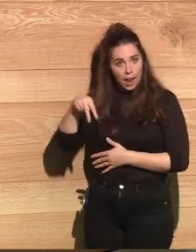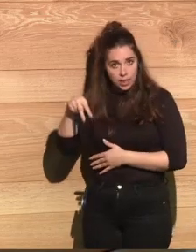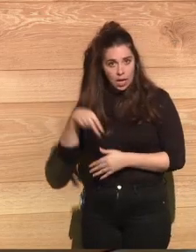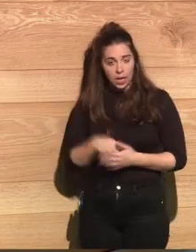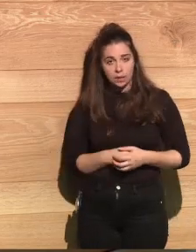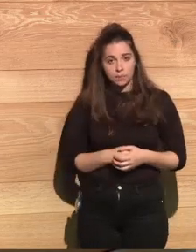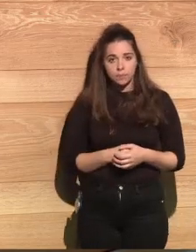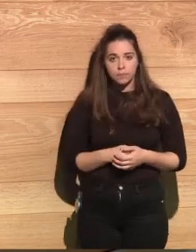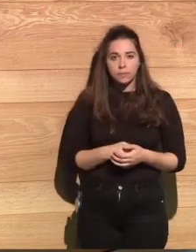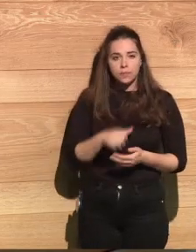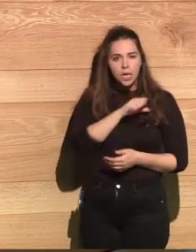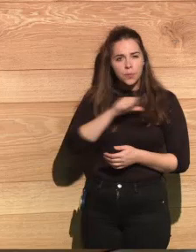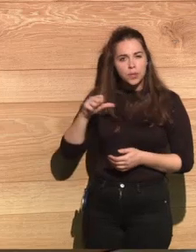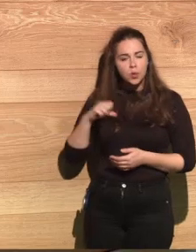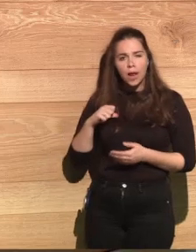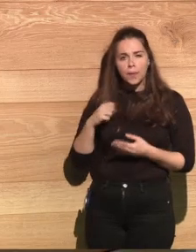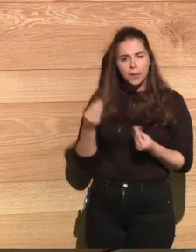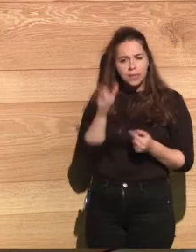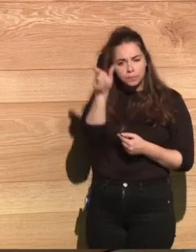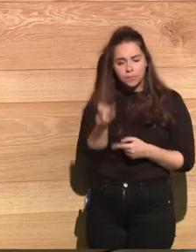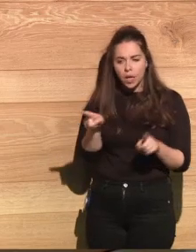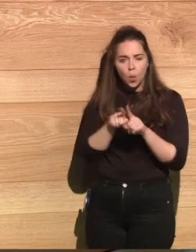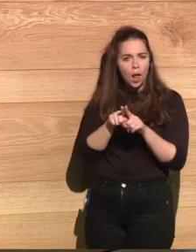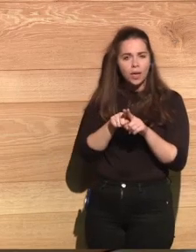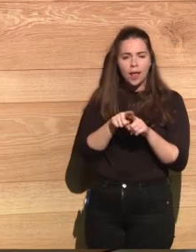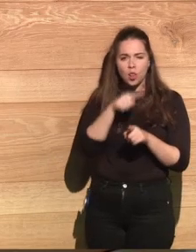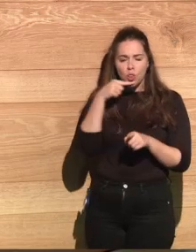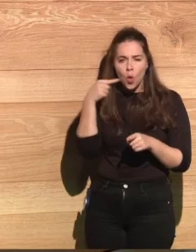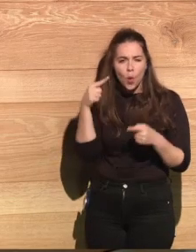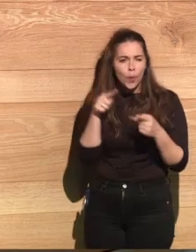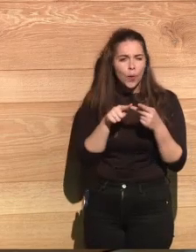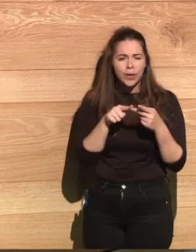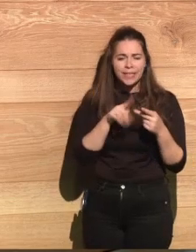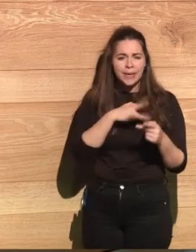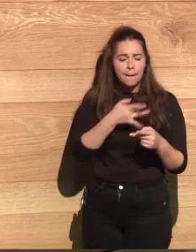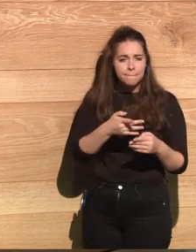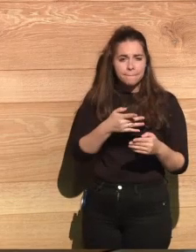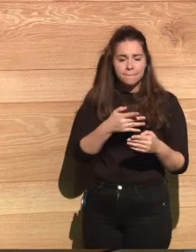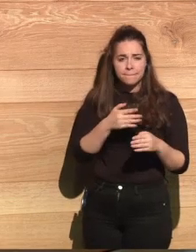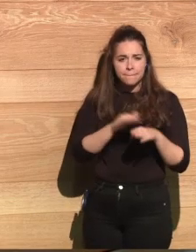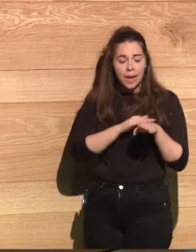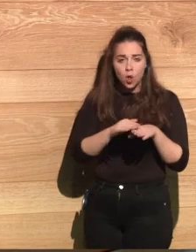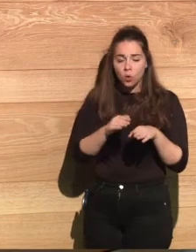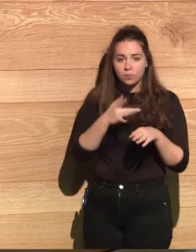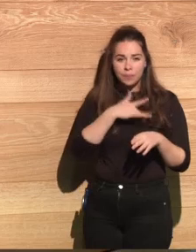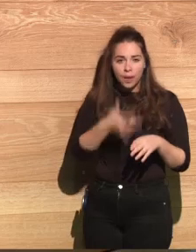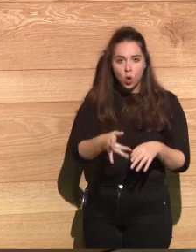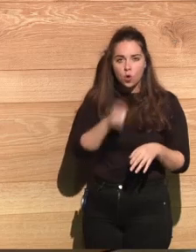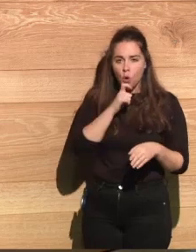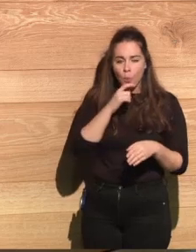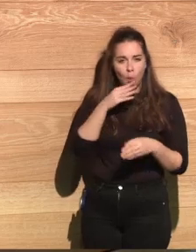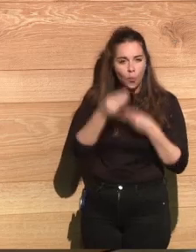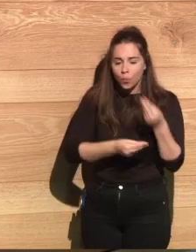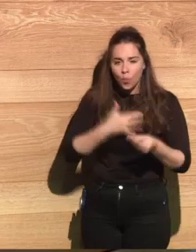with the pain and the sorrow and with the forgiveness? And which